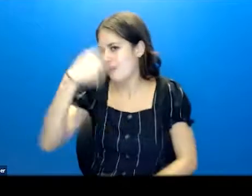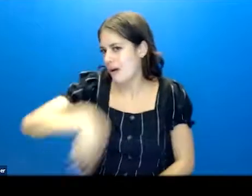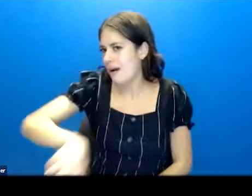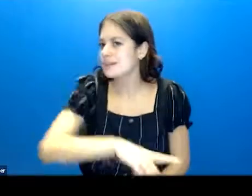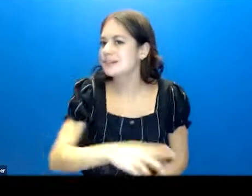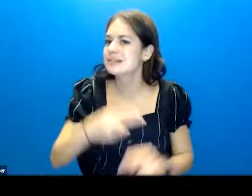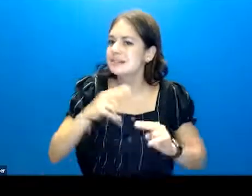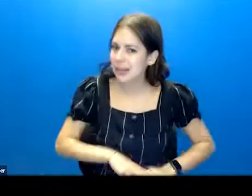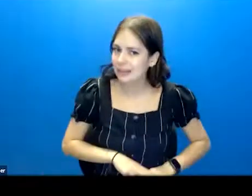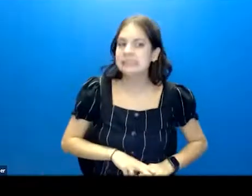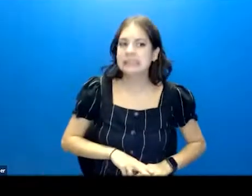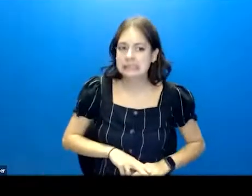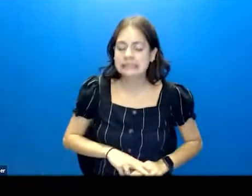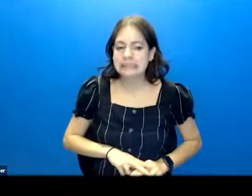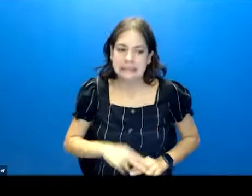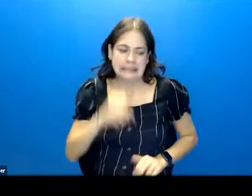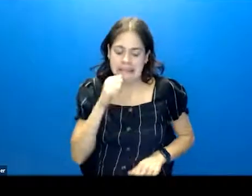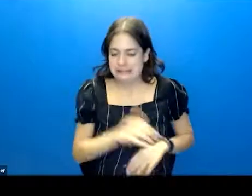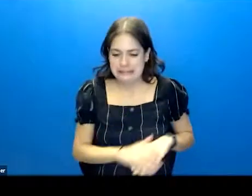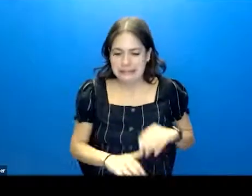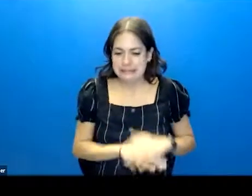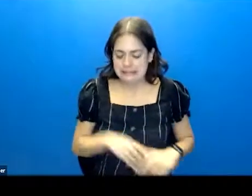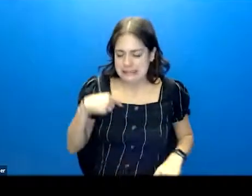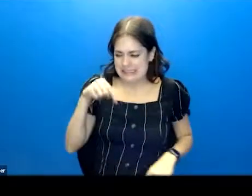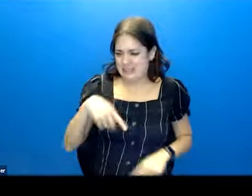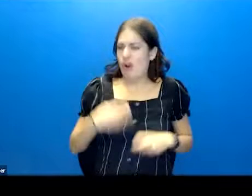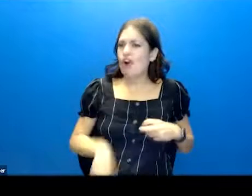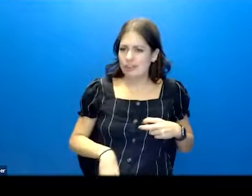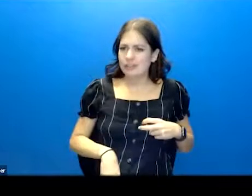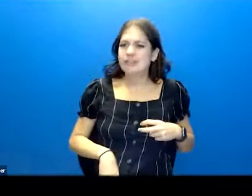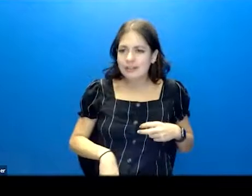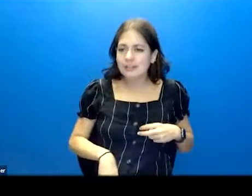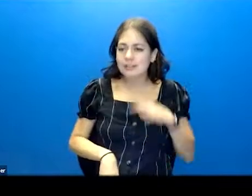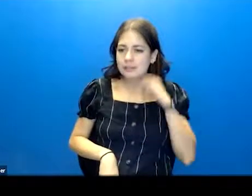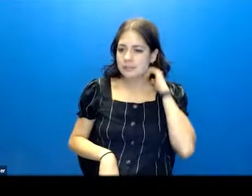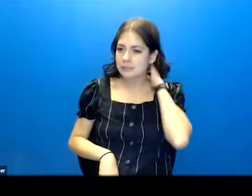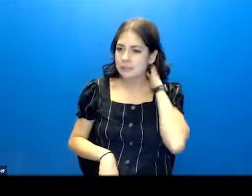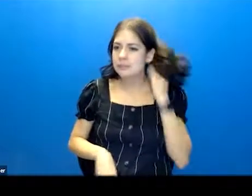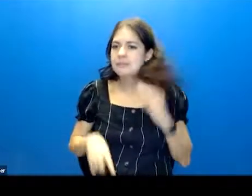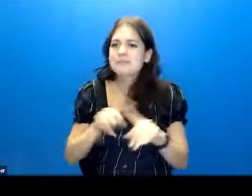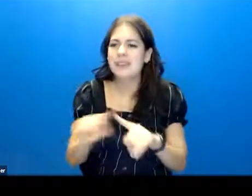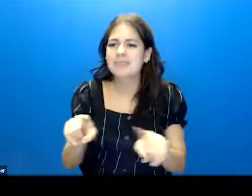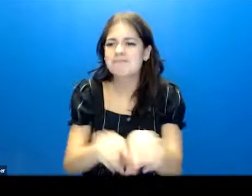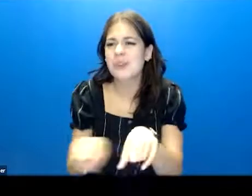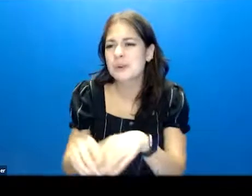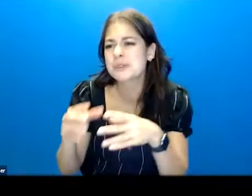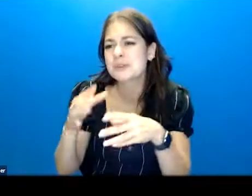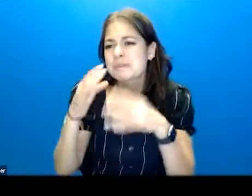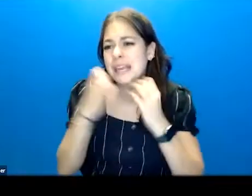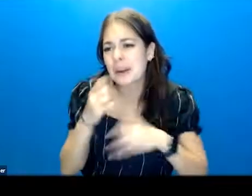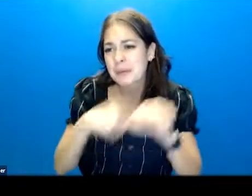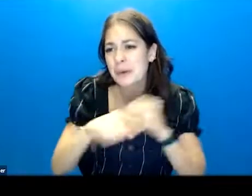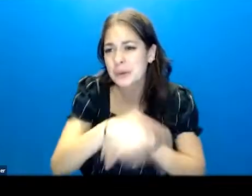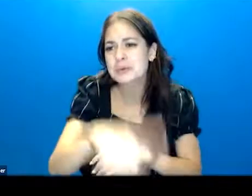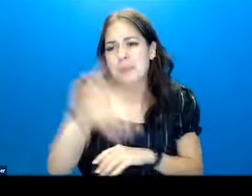sit in that discomfort and be like, this is hard. But I also care about you. And so I need to be